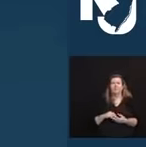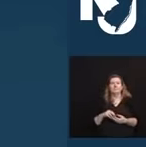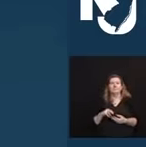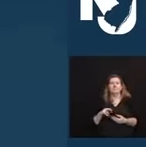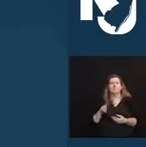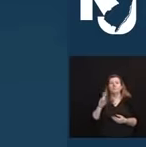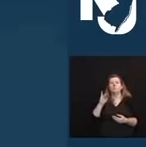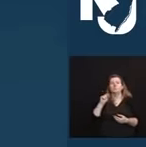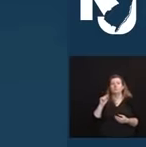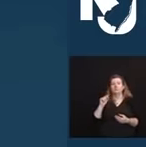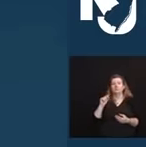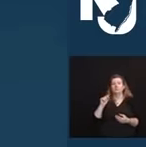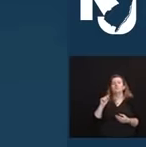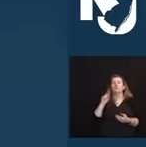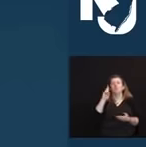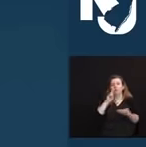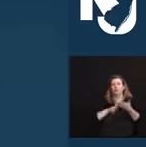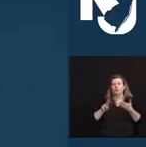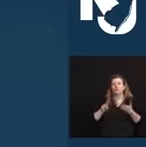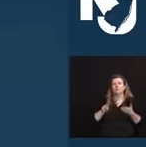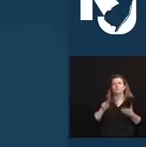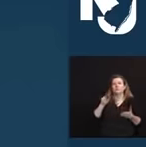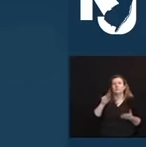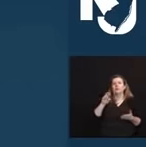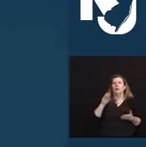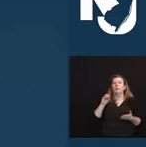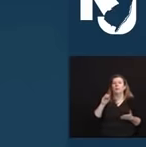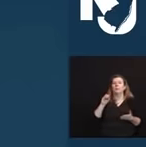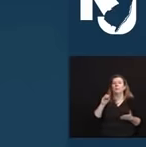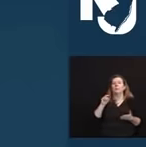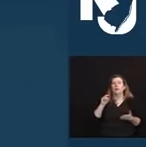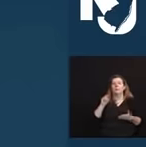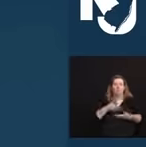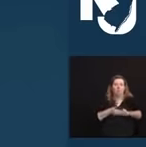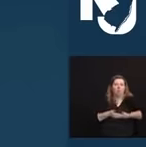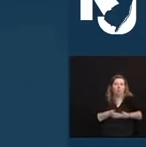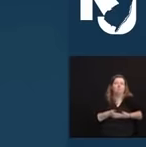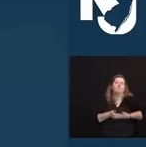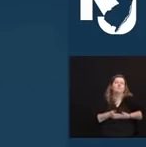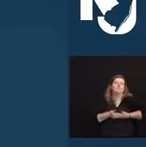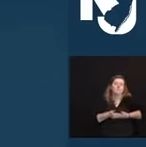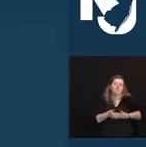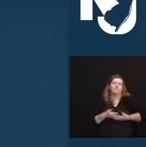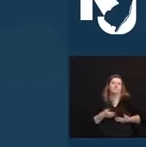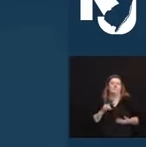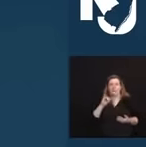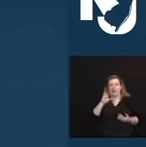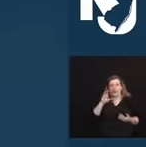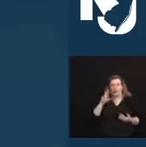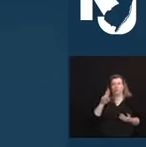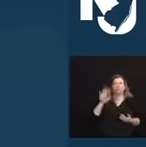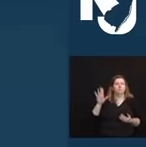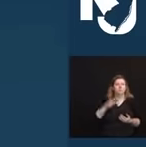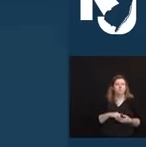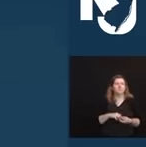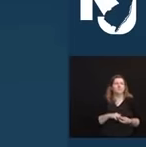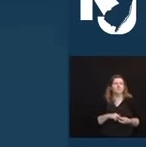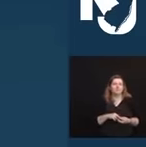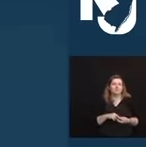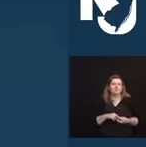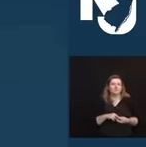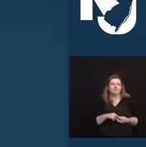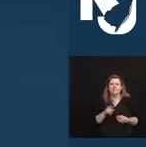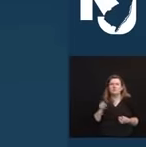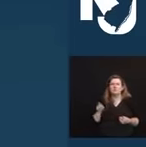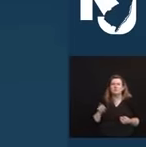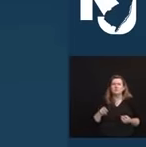intensive care unit. And San wasn't just another face at University Hospital. She touched so many lives, was